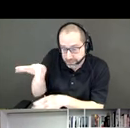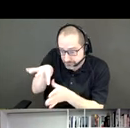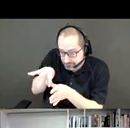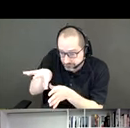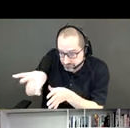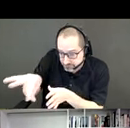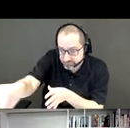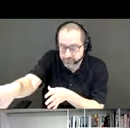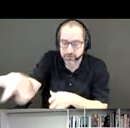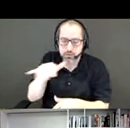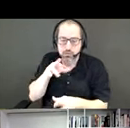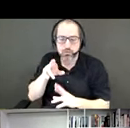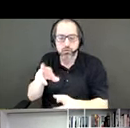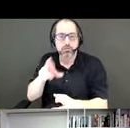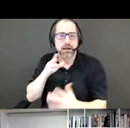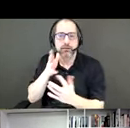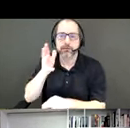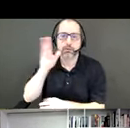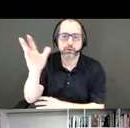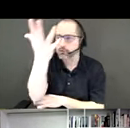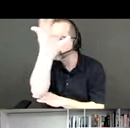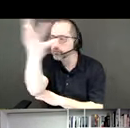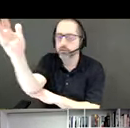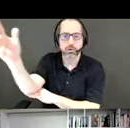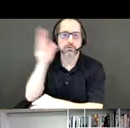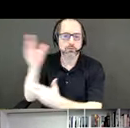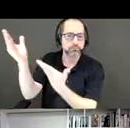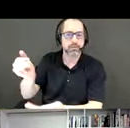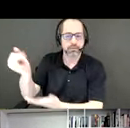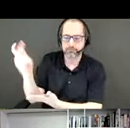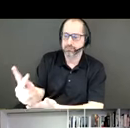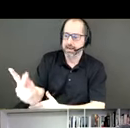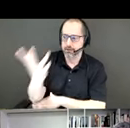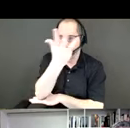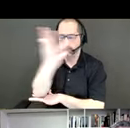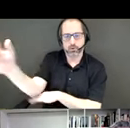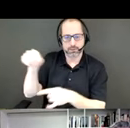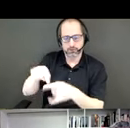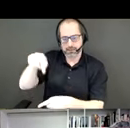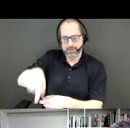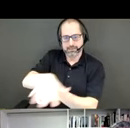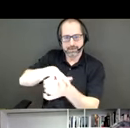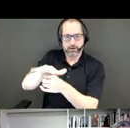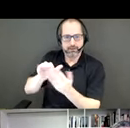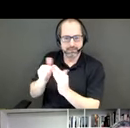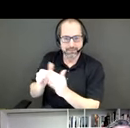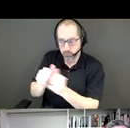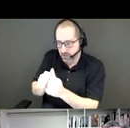bring back the forests of this part of the city, with these remaining trees.